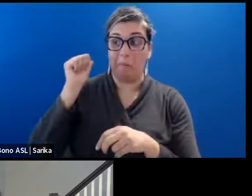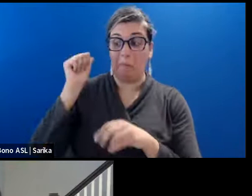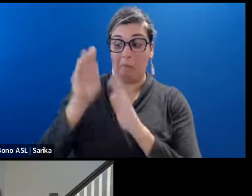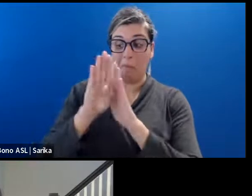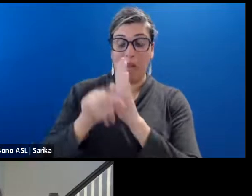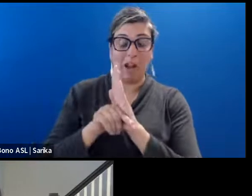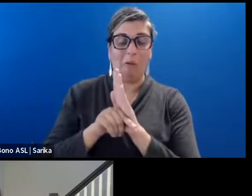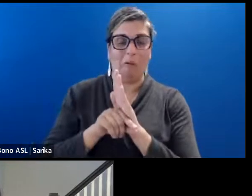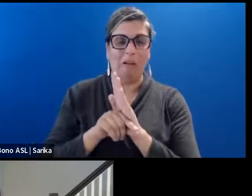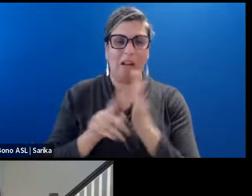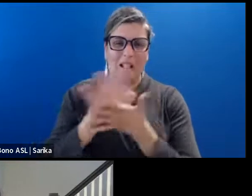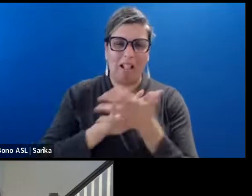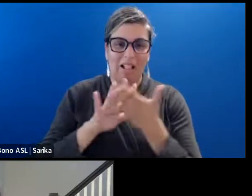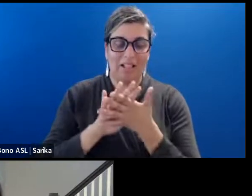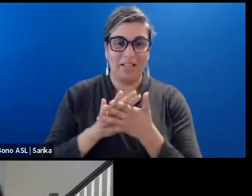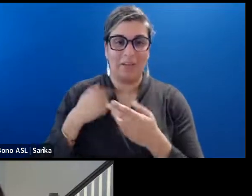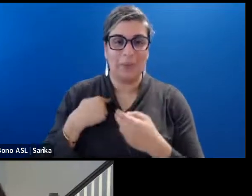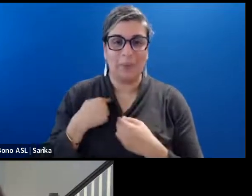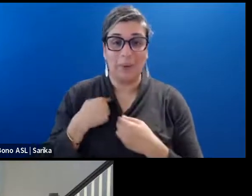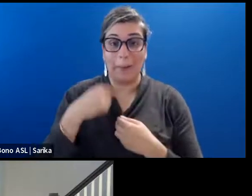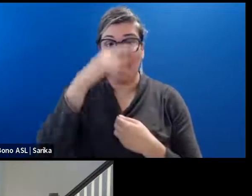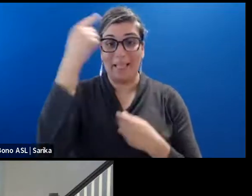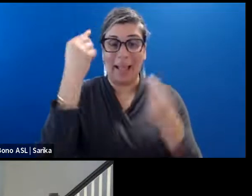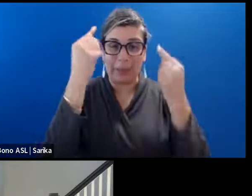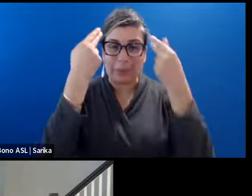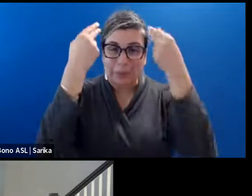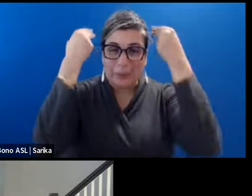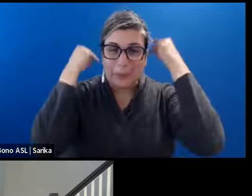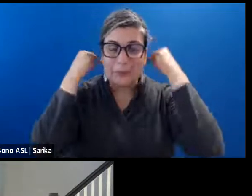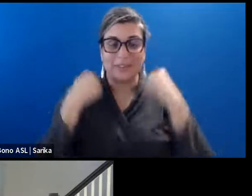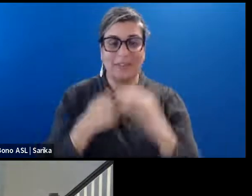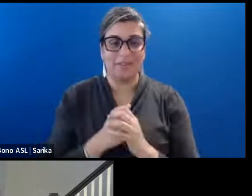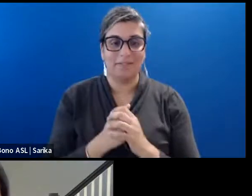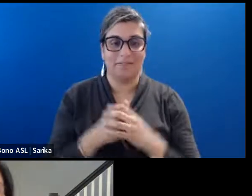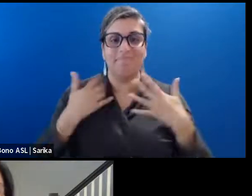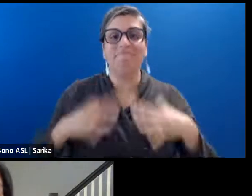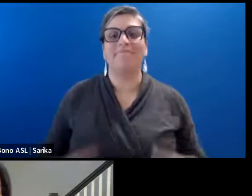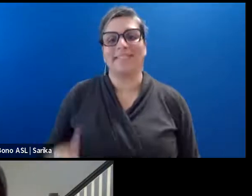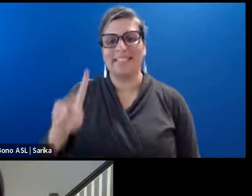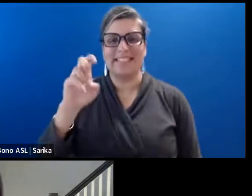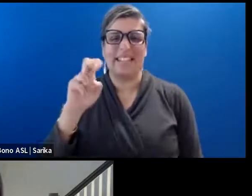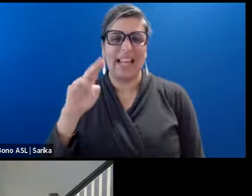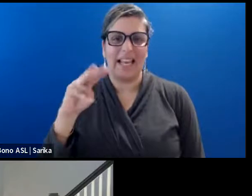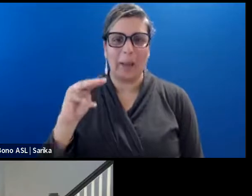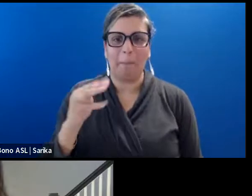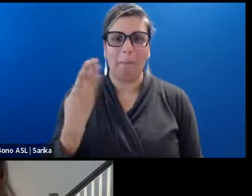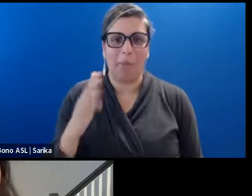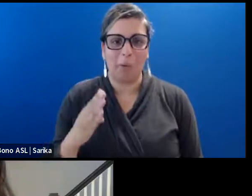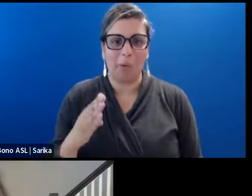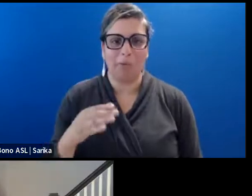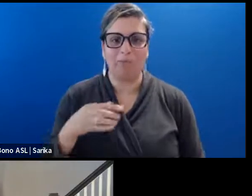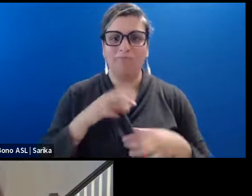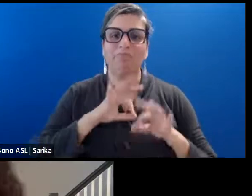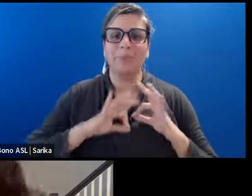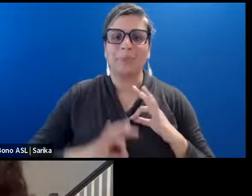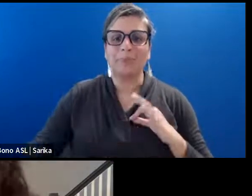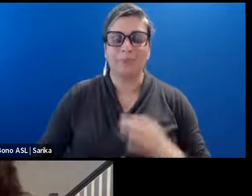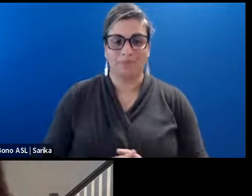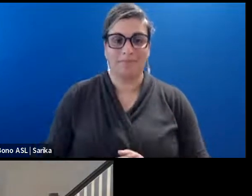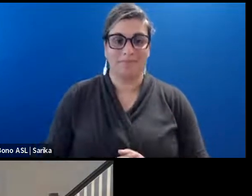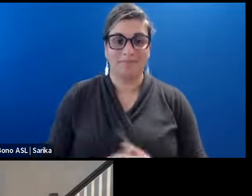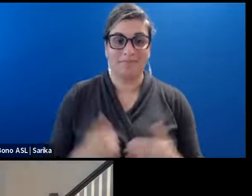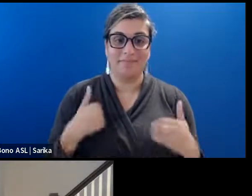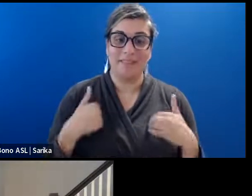I have very short black hair, and I'm wearing a denim button up dress. I'm coming to you today